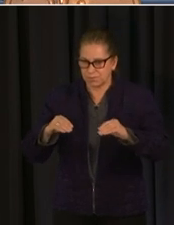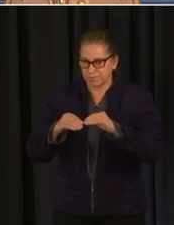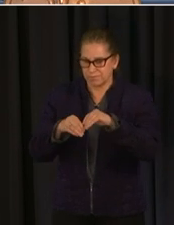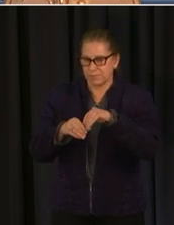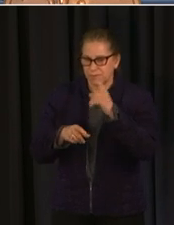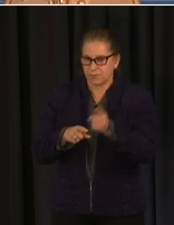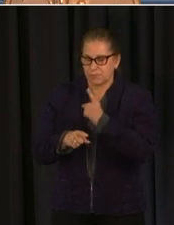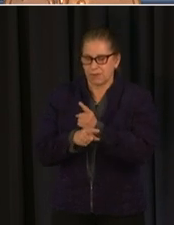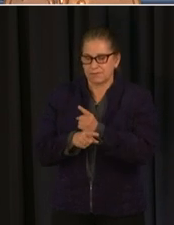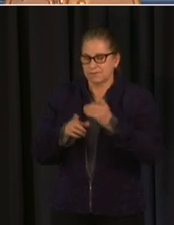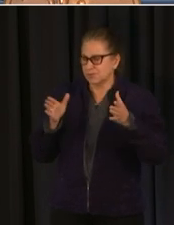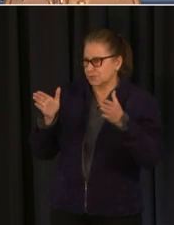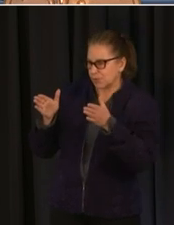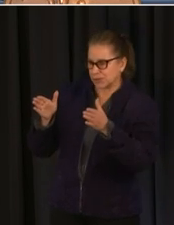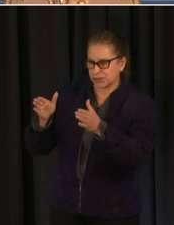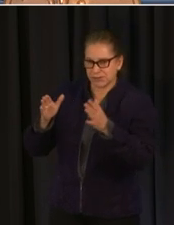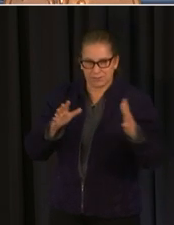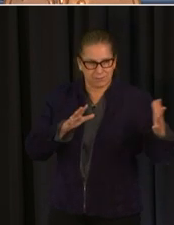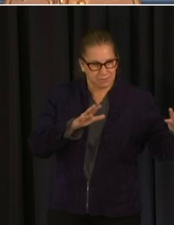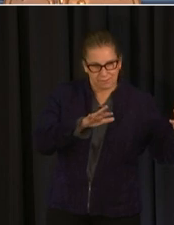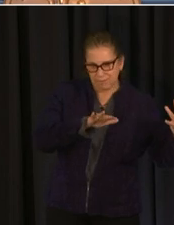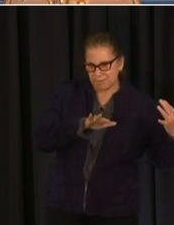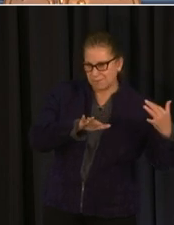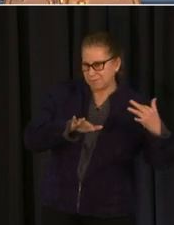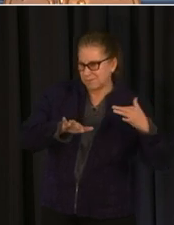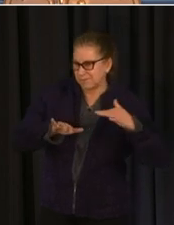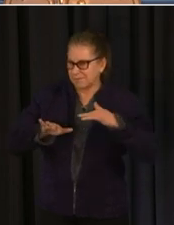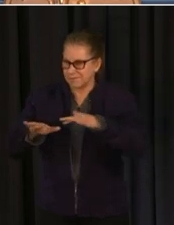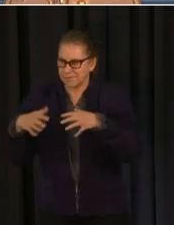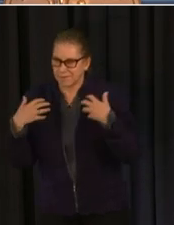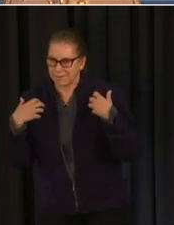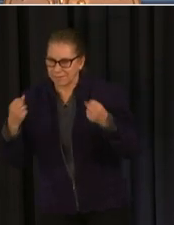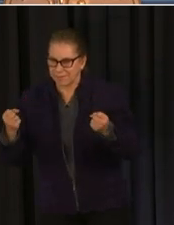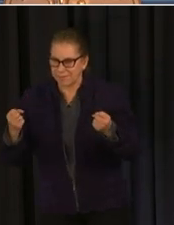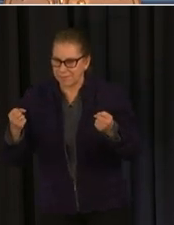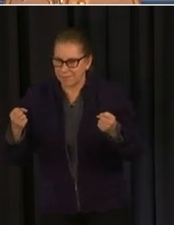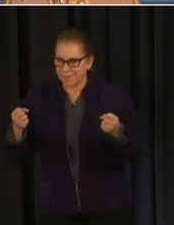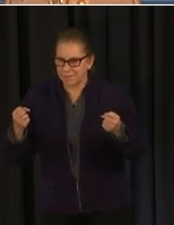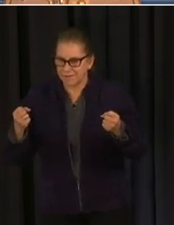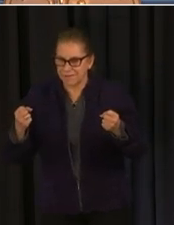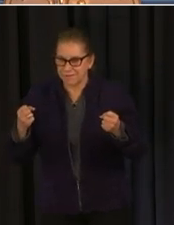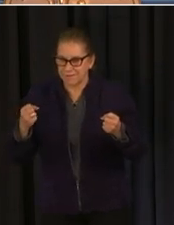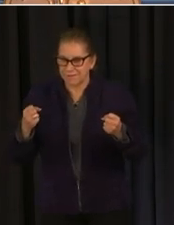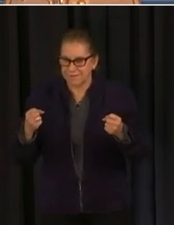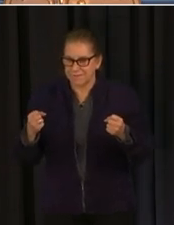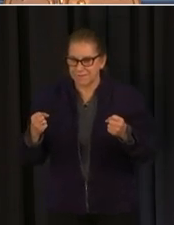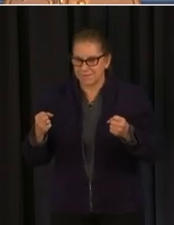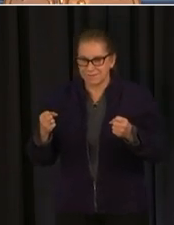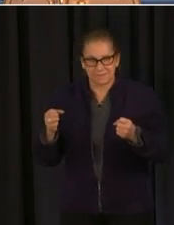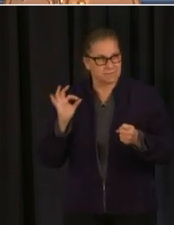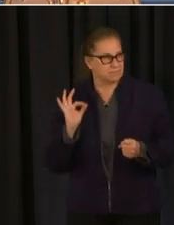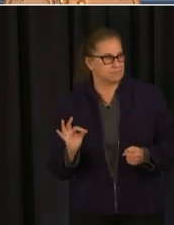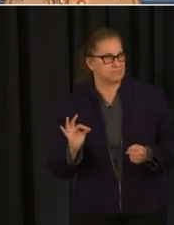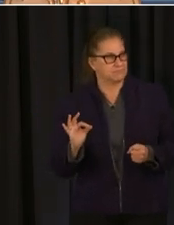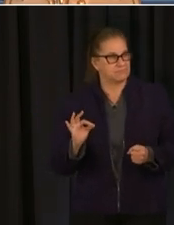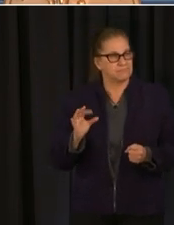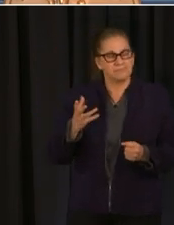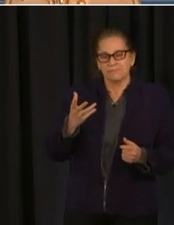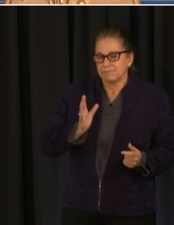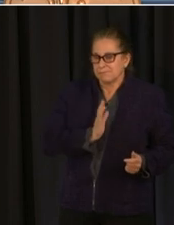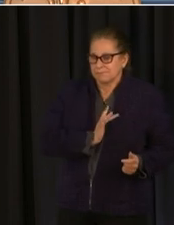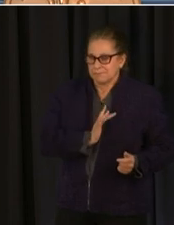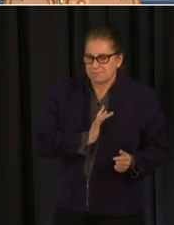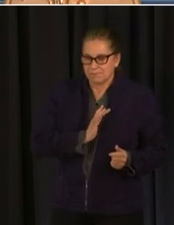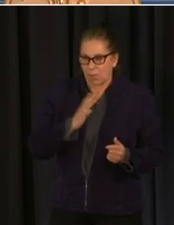our health metrics continue uh to go uh in the right direction so going forward